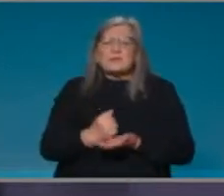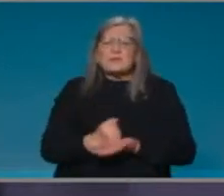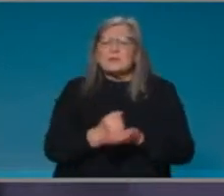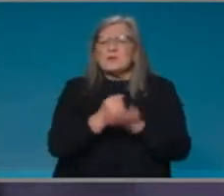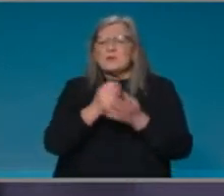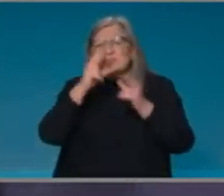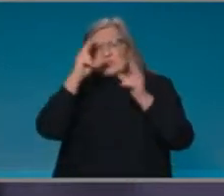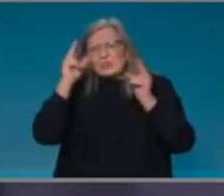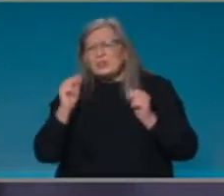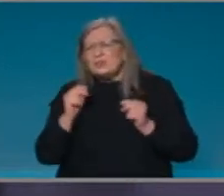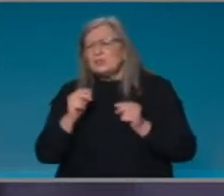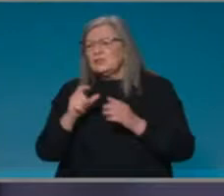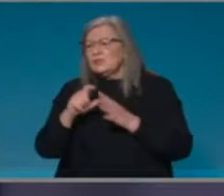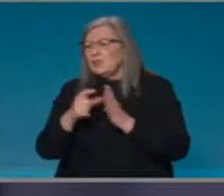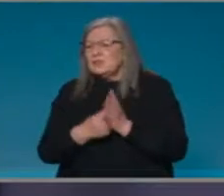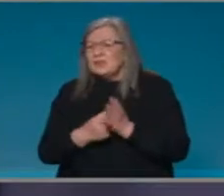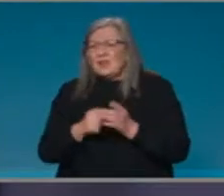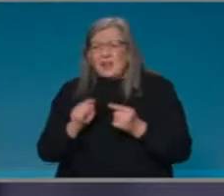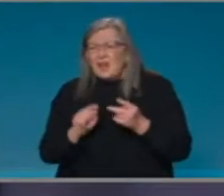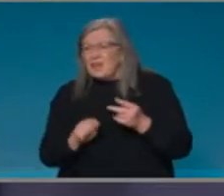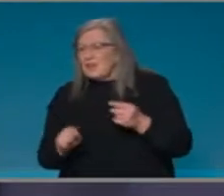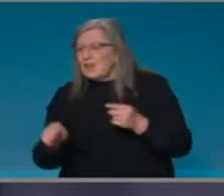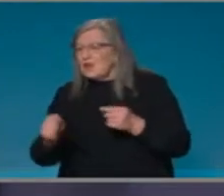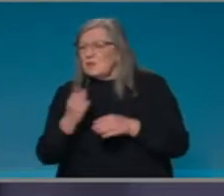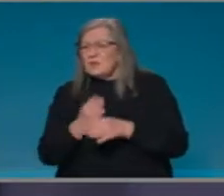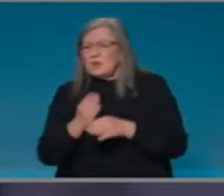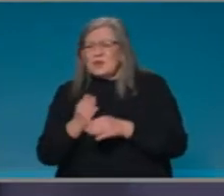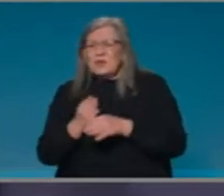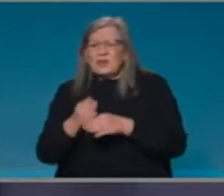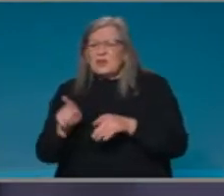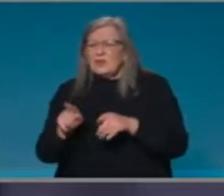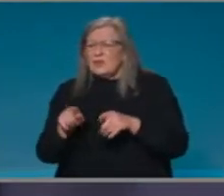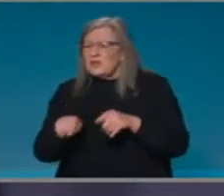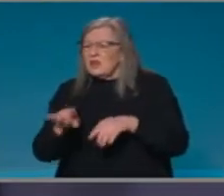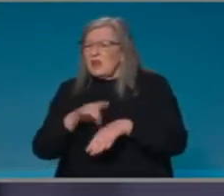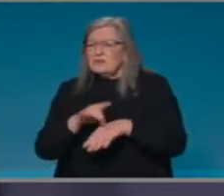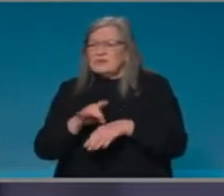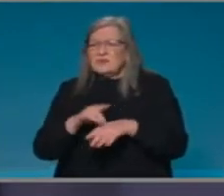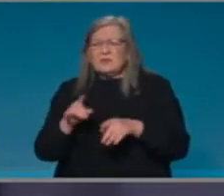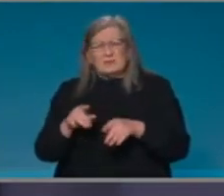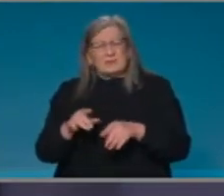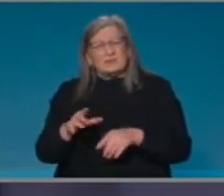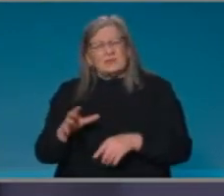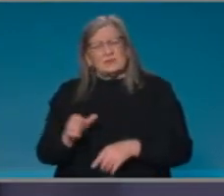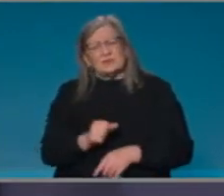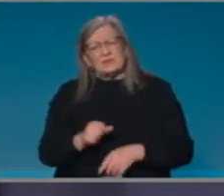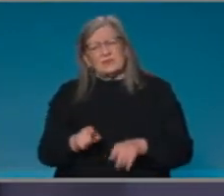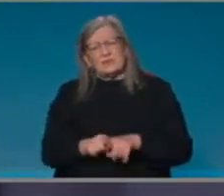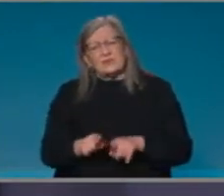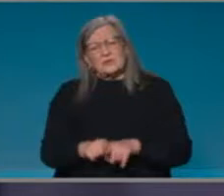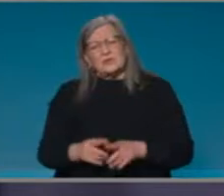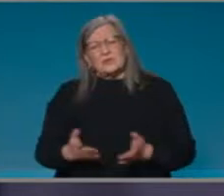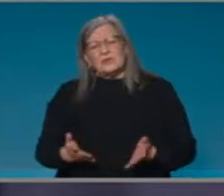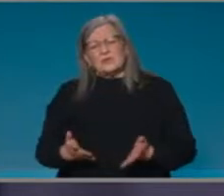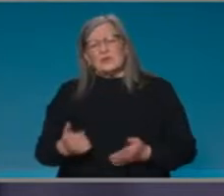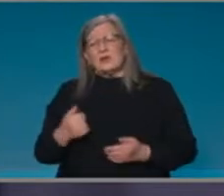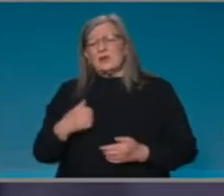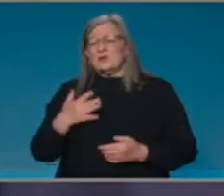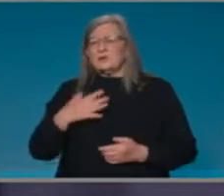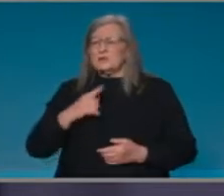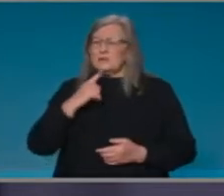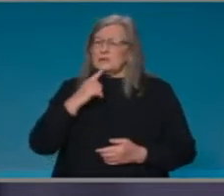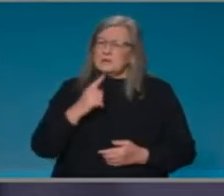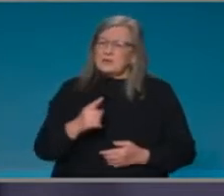as important to delivering health care across the system. The other thing probably, Andrew, just to let you know, as we continue to review and look at